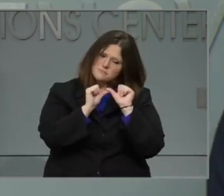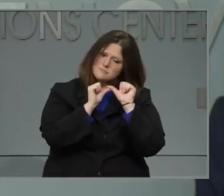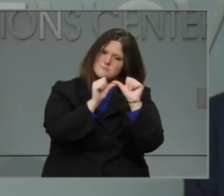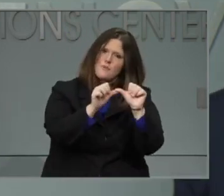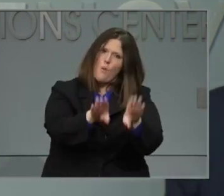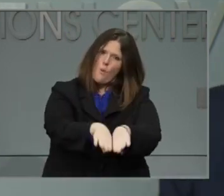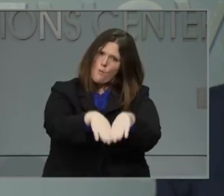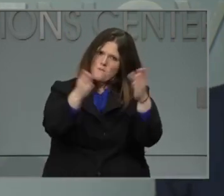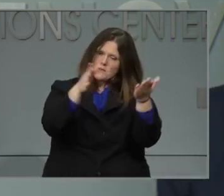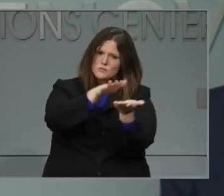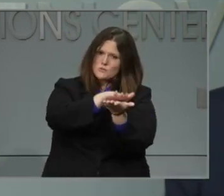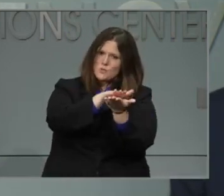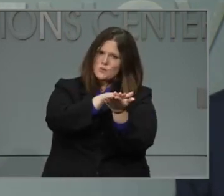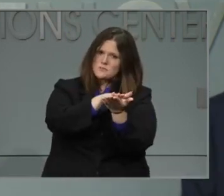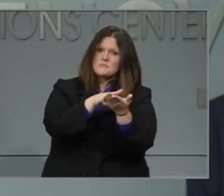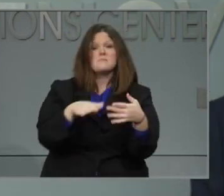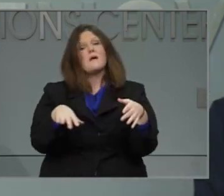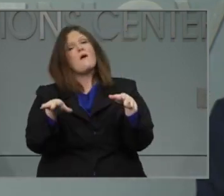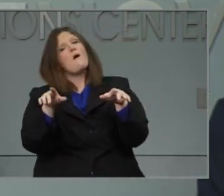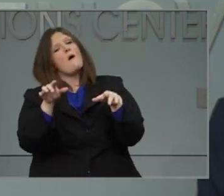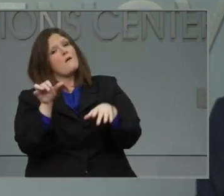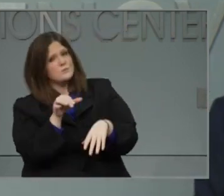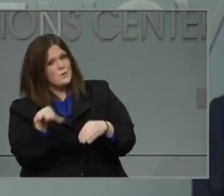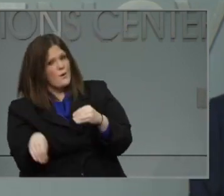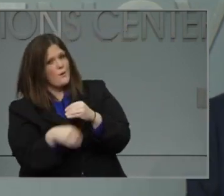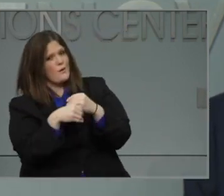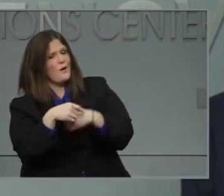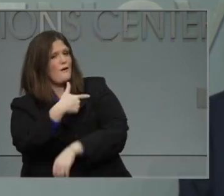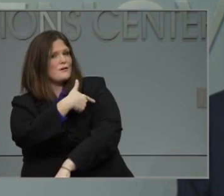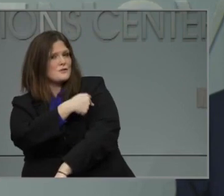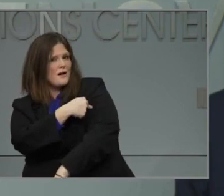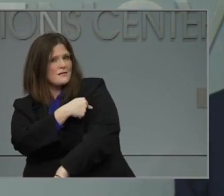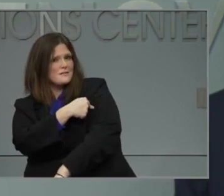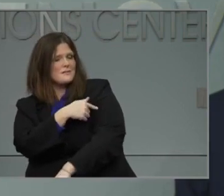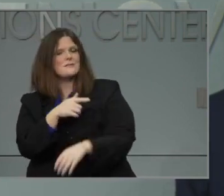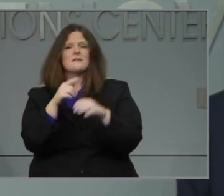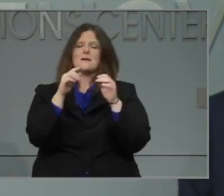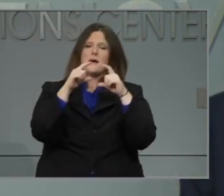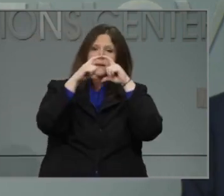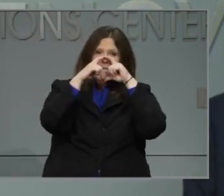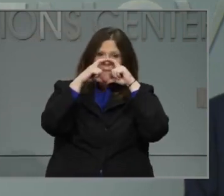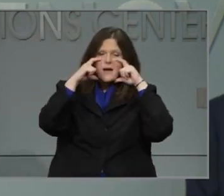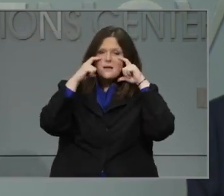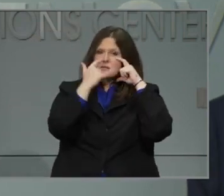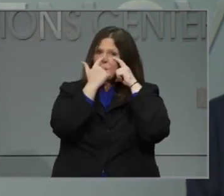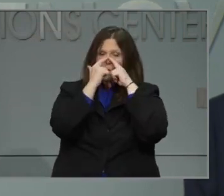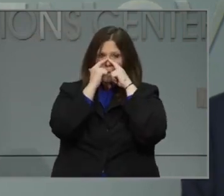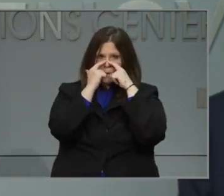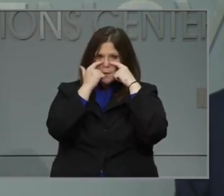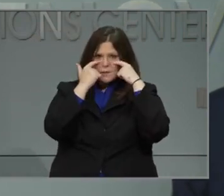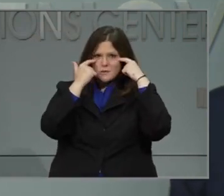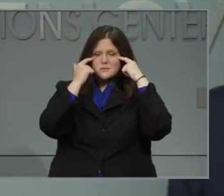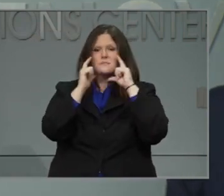That also means getting your flu shot and wearing your face covering over your nose and mouth, waiting six feet apart, and washing your hands often.